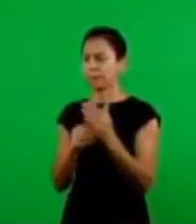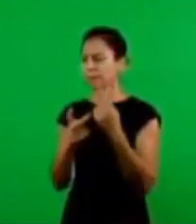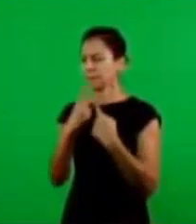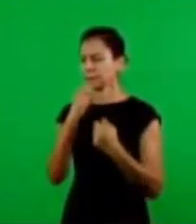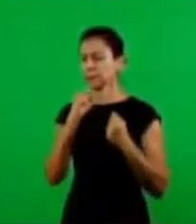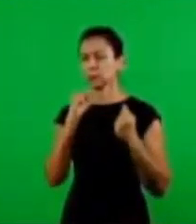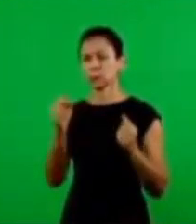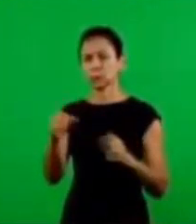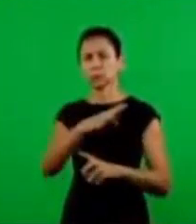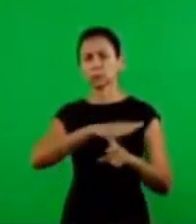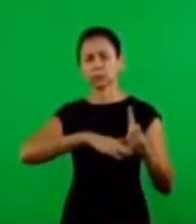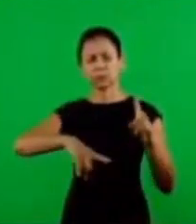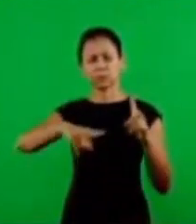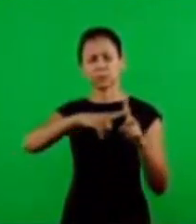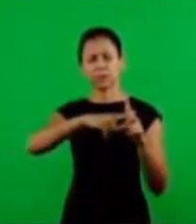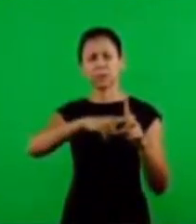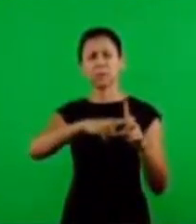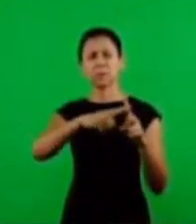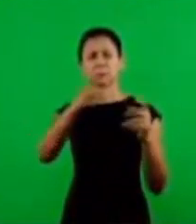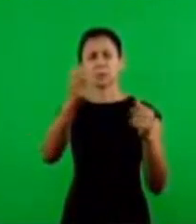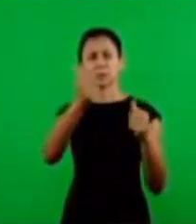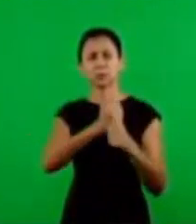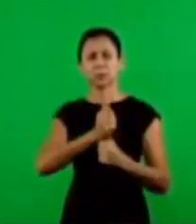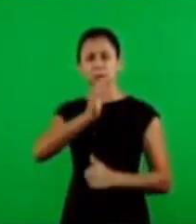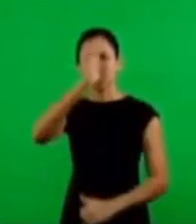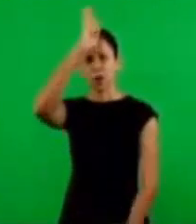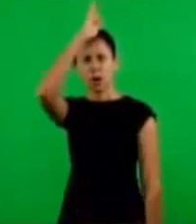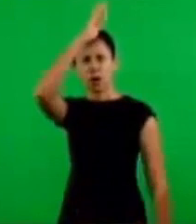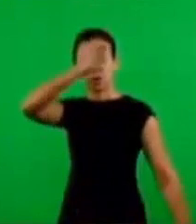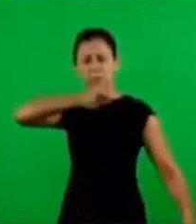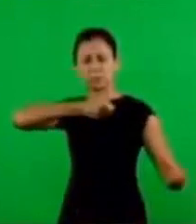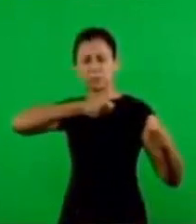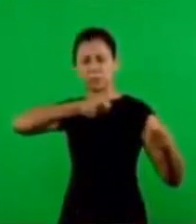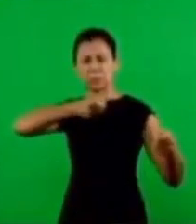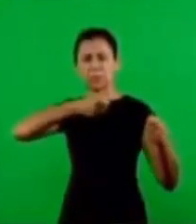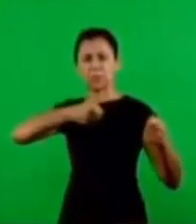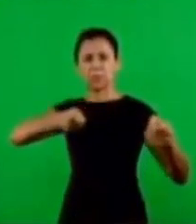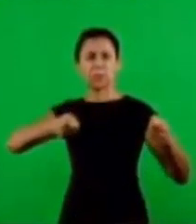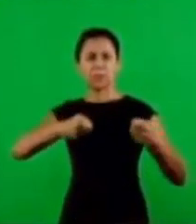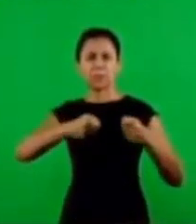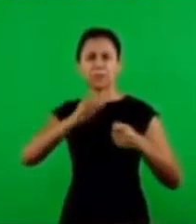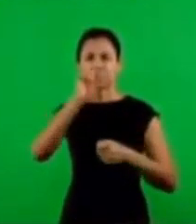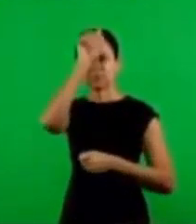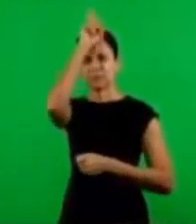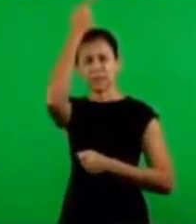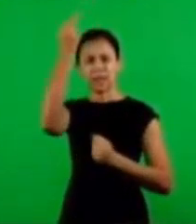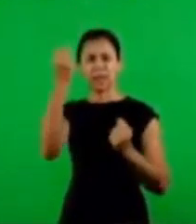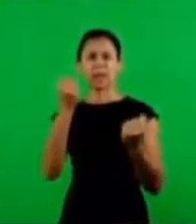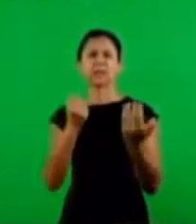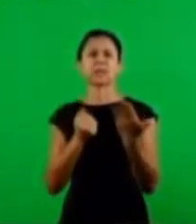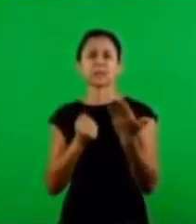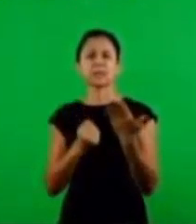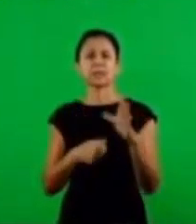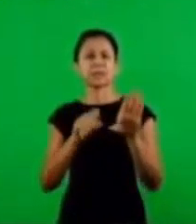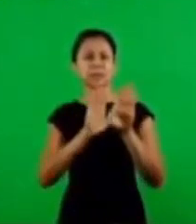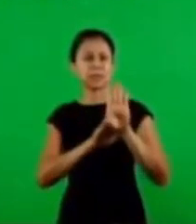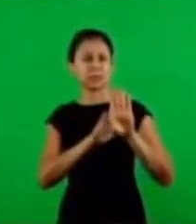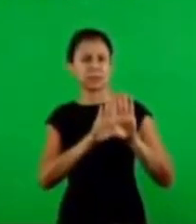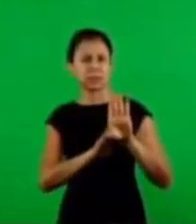the obstacles the roman empire the ideologies he overcame